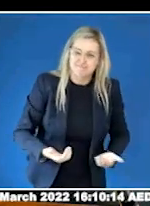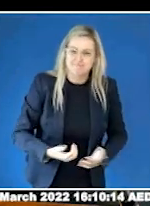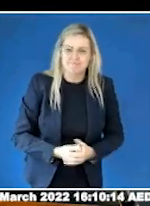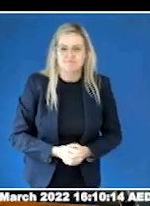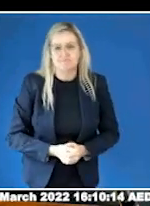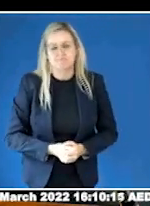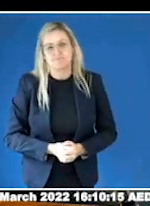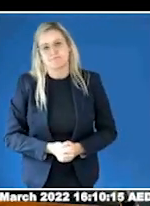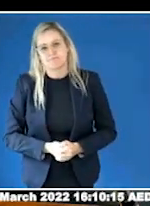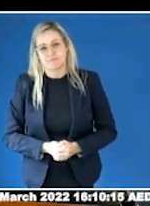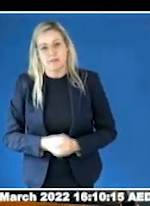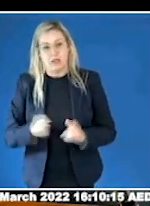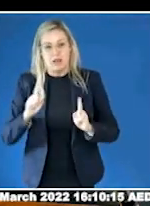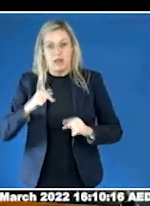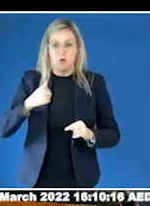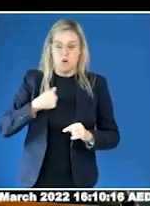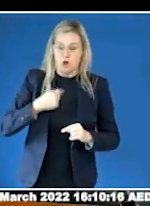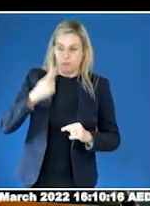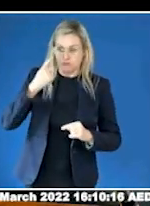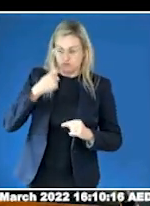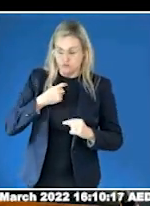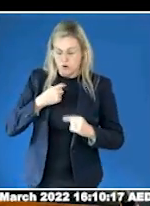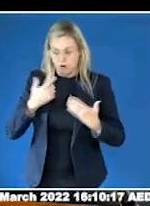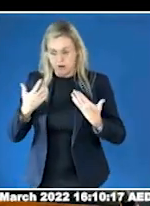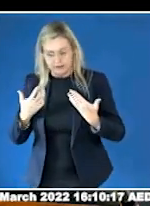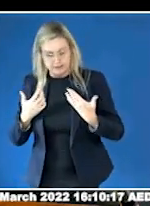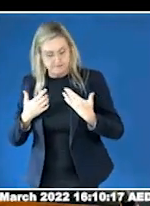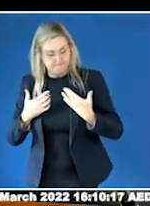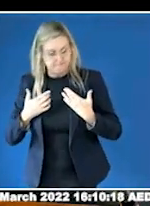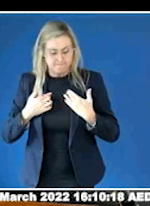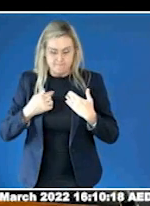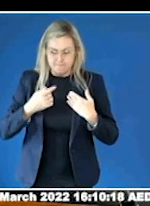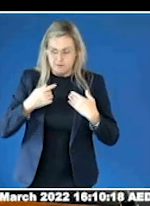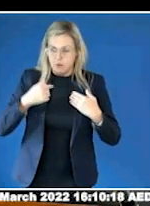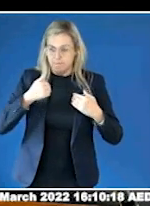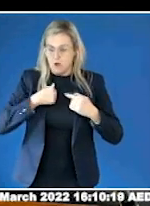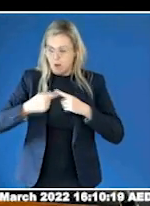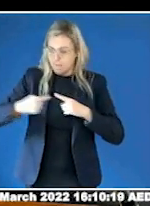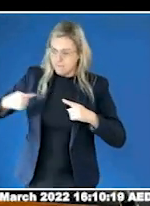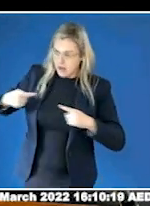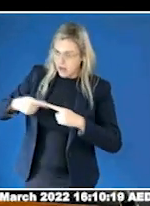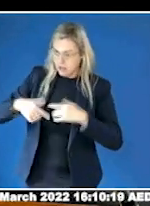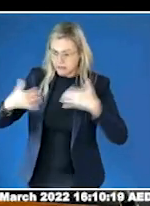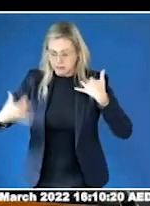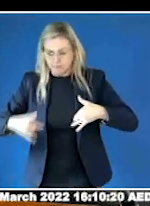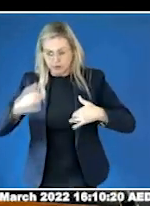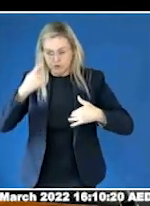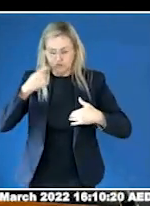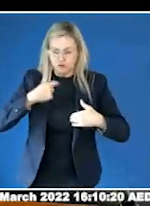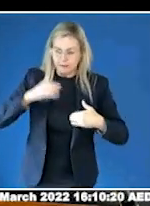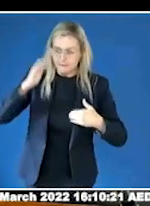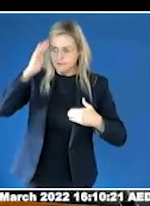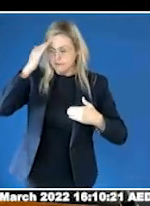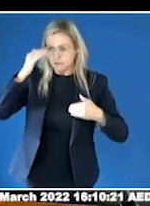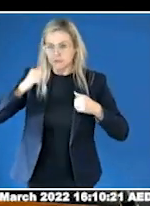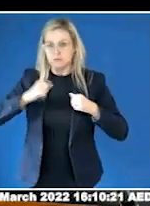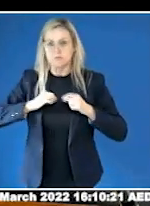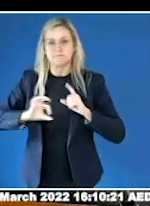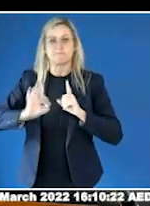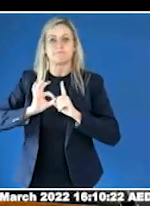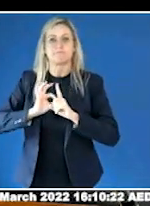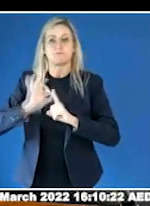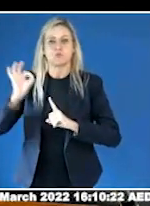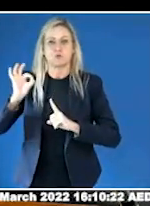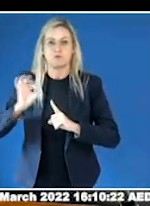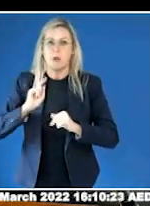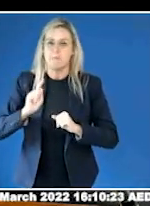I'm currently working hard to heal from my past traumas and learn how to cope more healthily as an autistic adult in your typical world. It's a long, slow